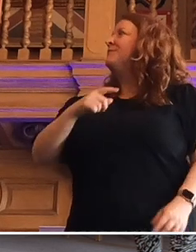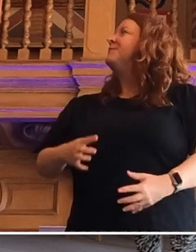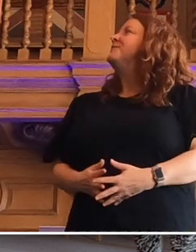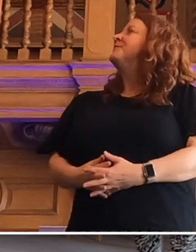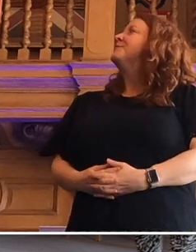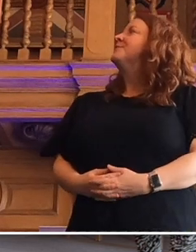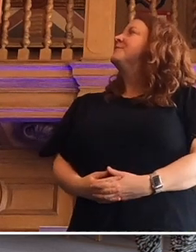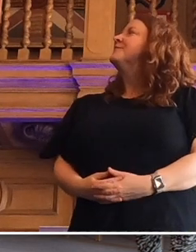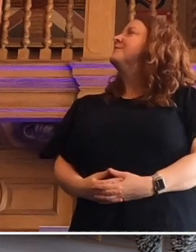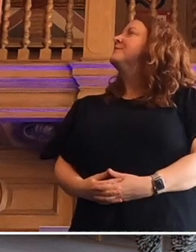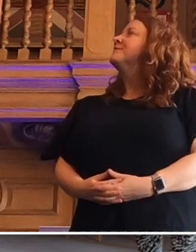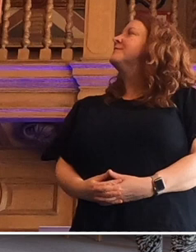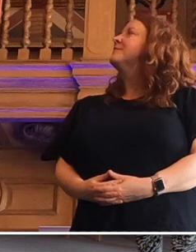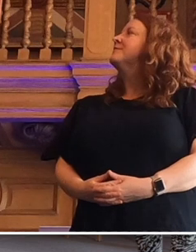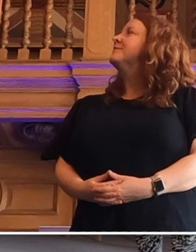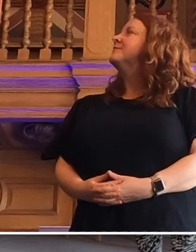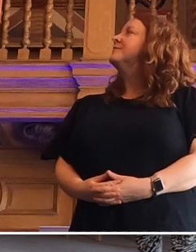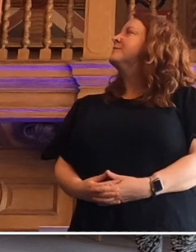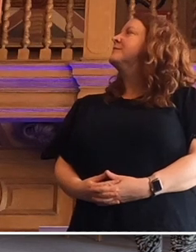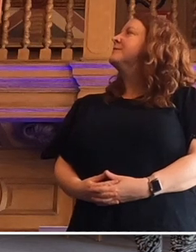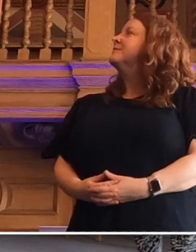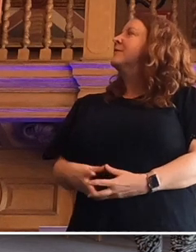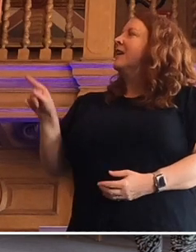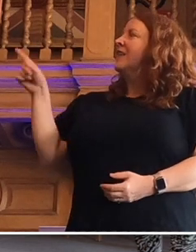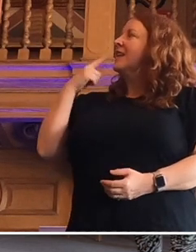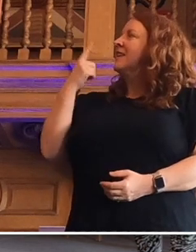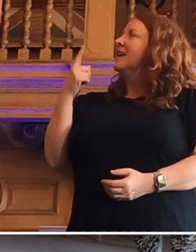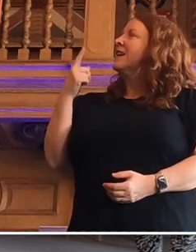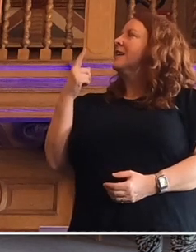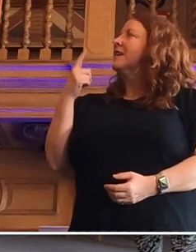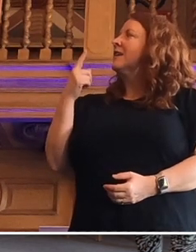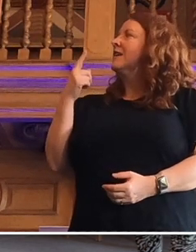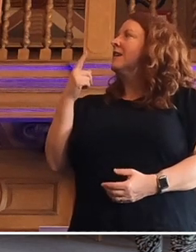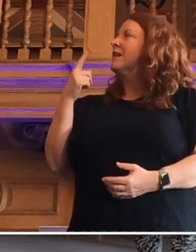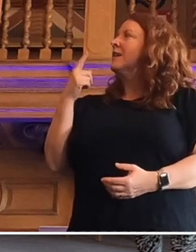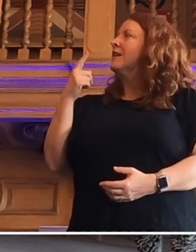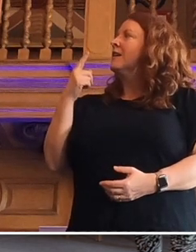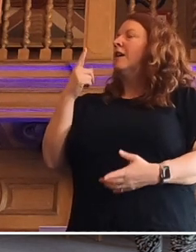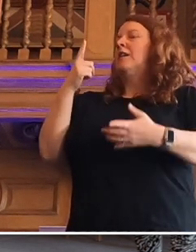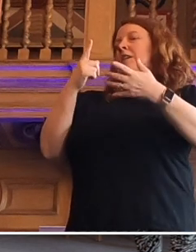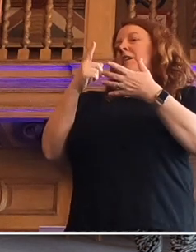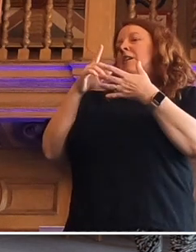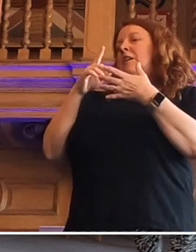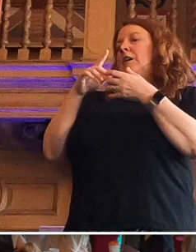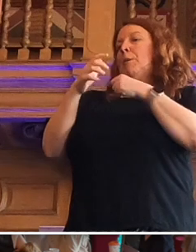And Amartya Sen's approach is saying relative poverty with respect to income